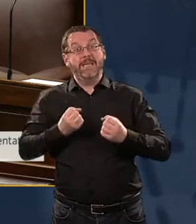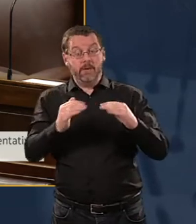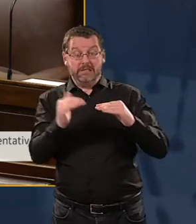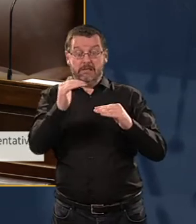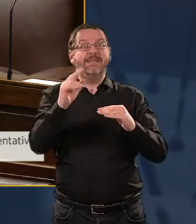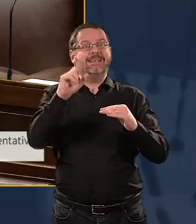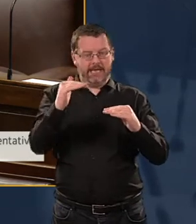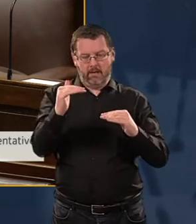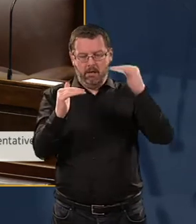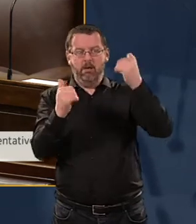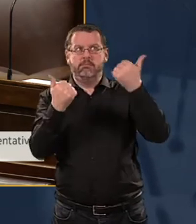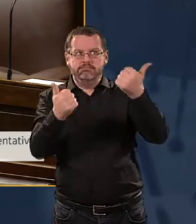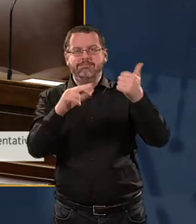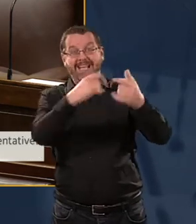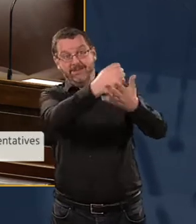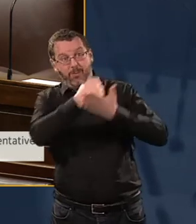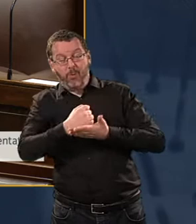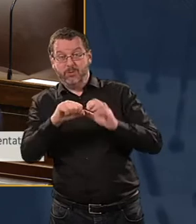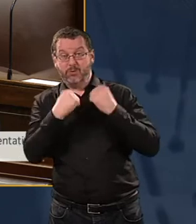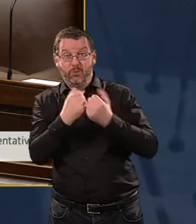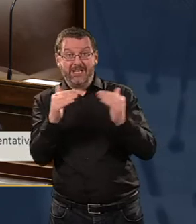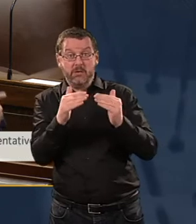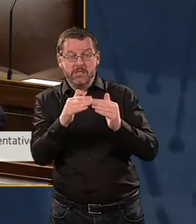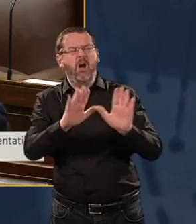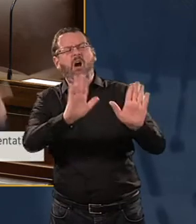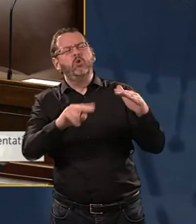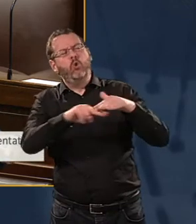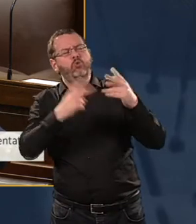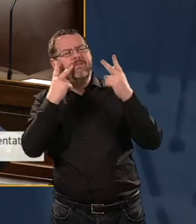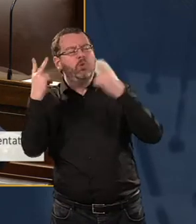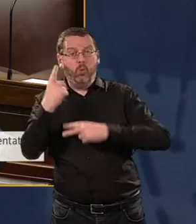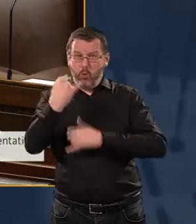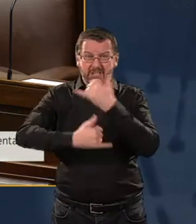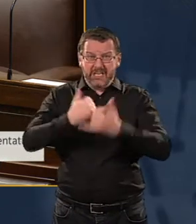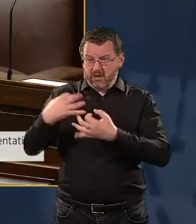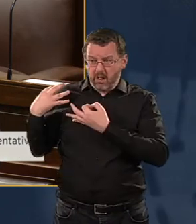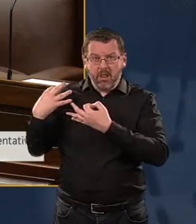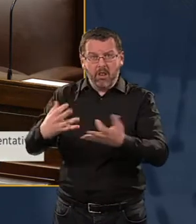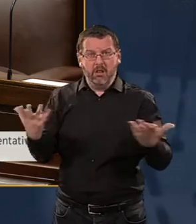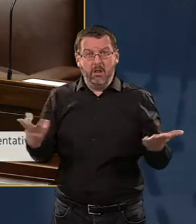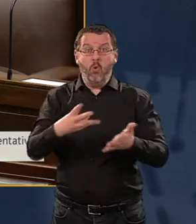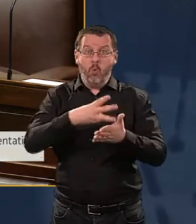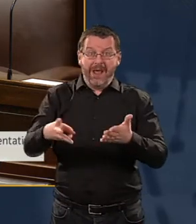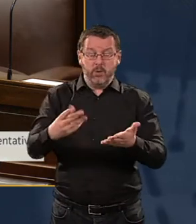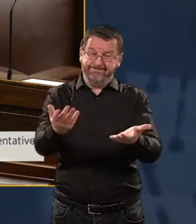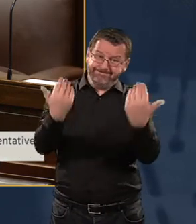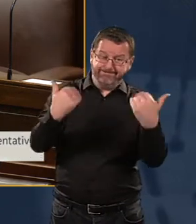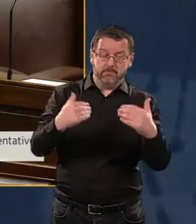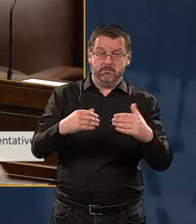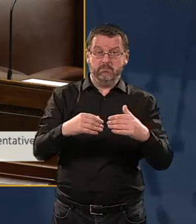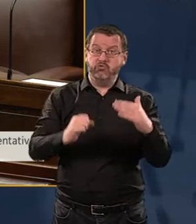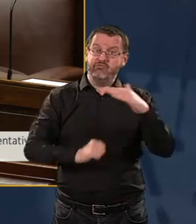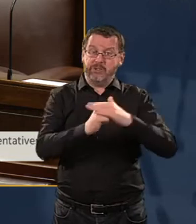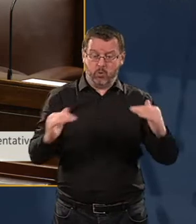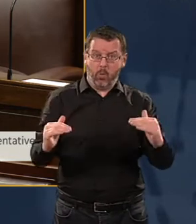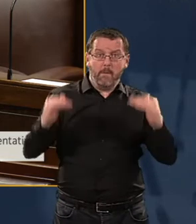support? You said it is under review. Taoiseach, been under review for a year. When are you going to actually raise the thresholds